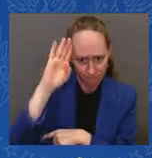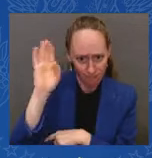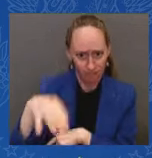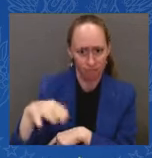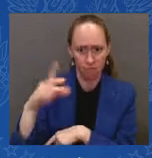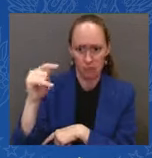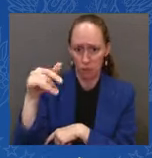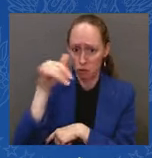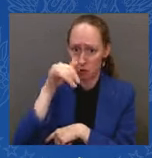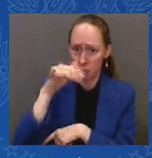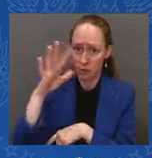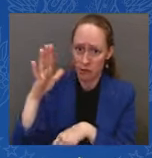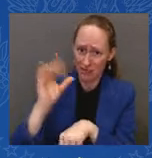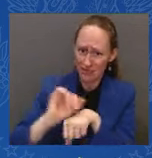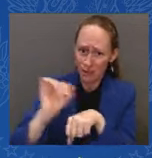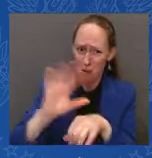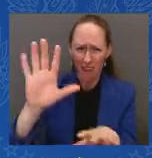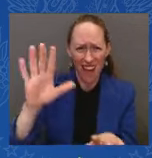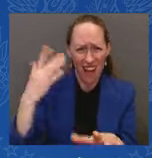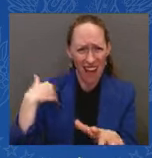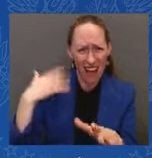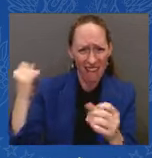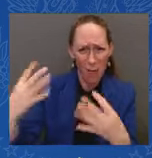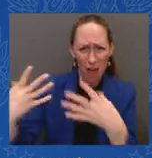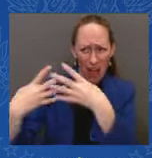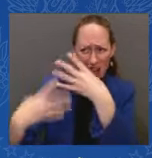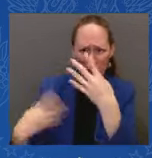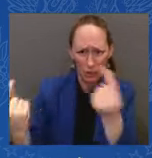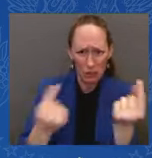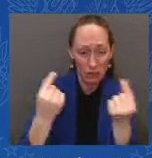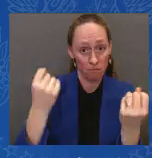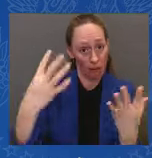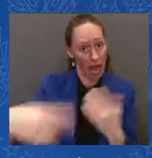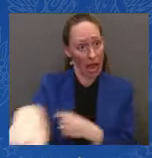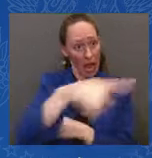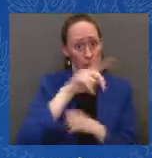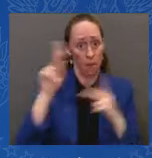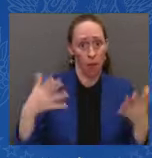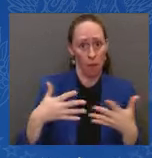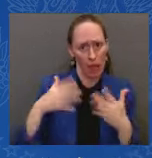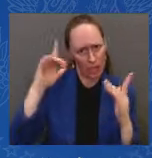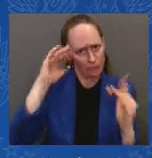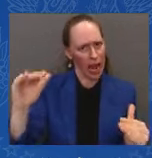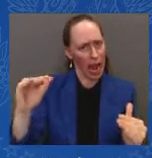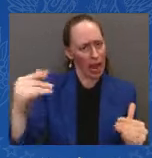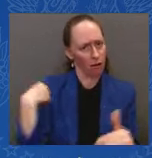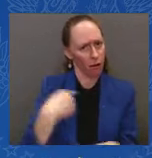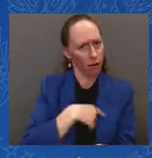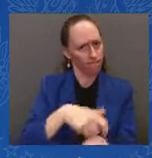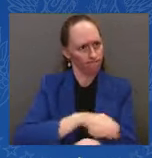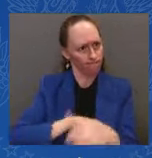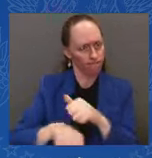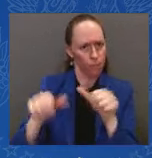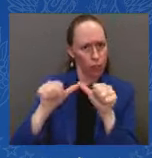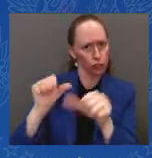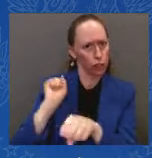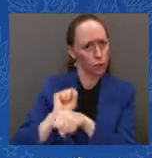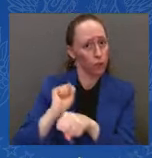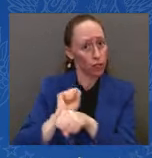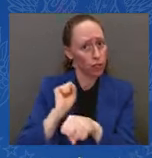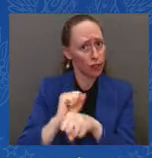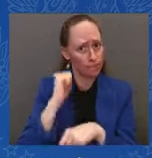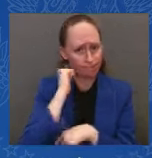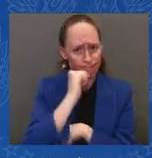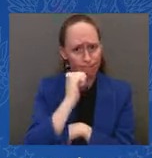The argument we reached was all about what comes next, but we had an agreement. We reached an agreement over the